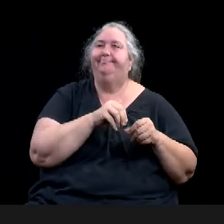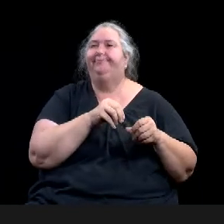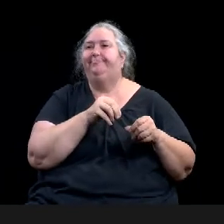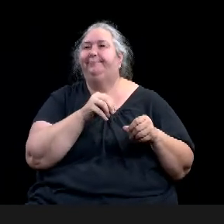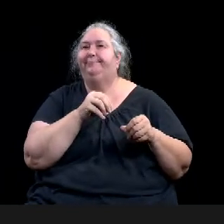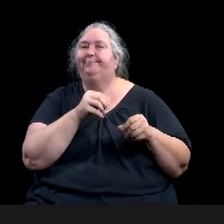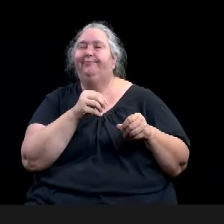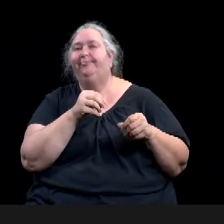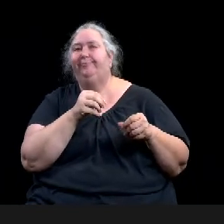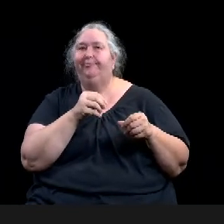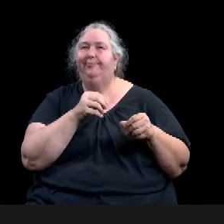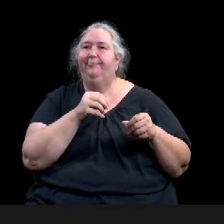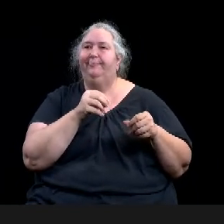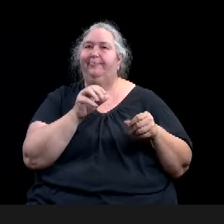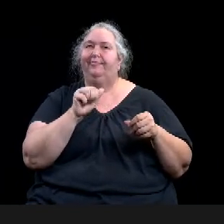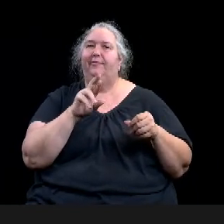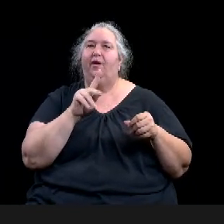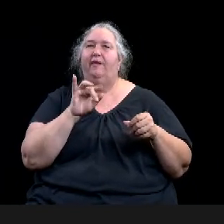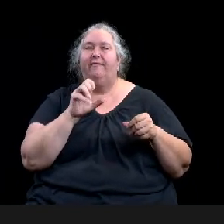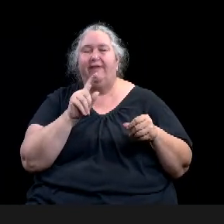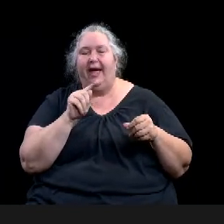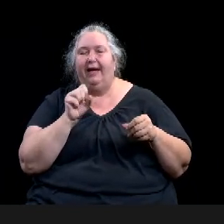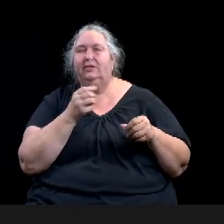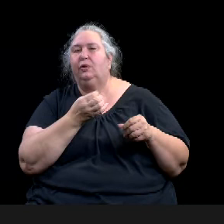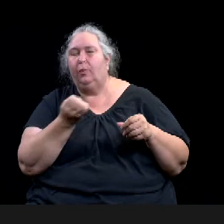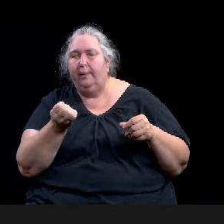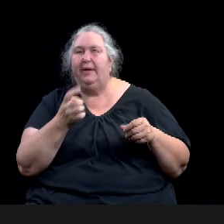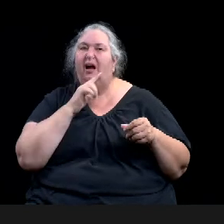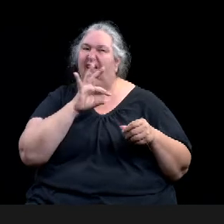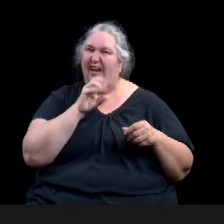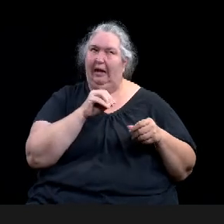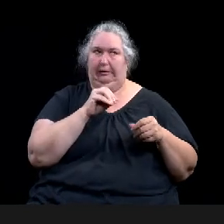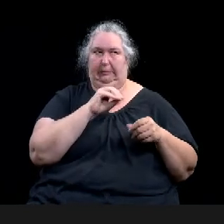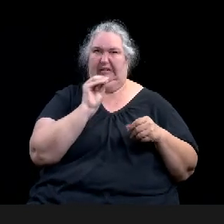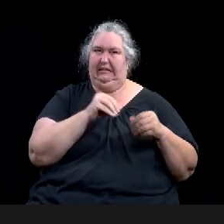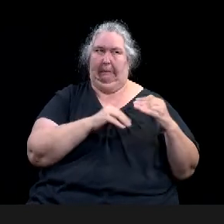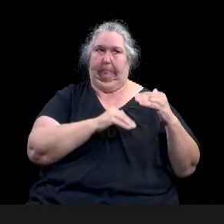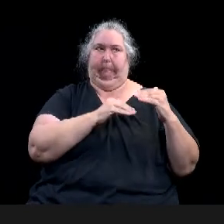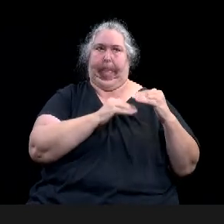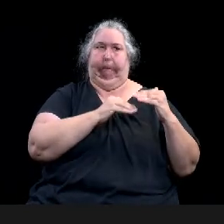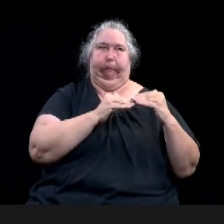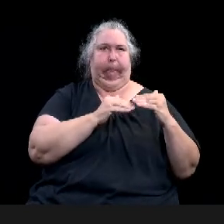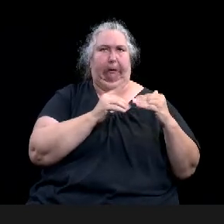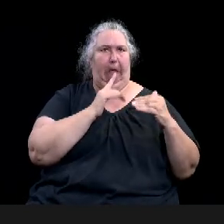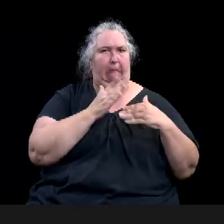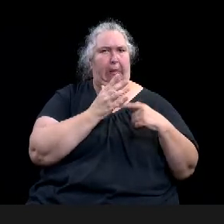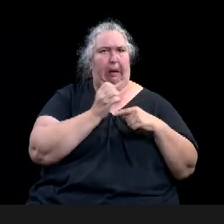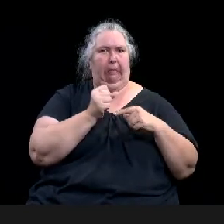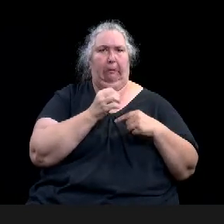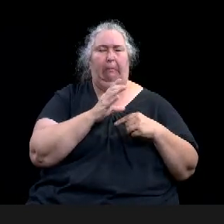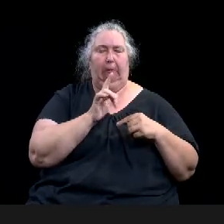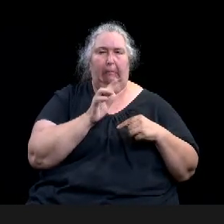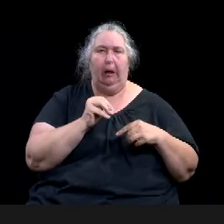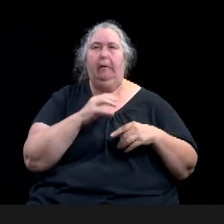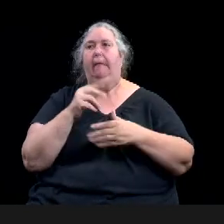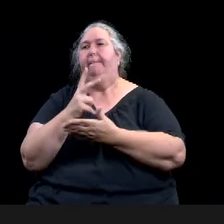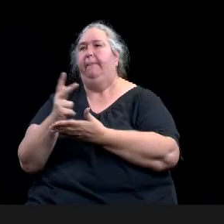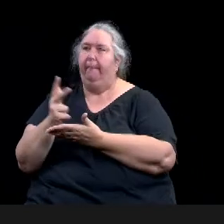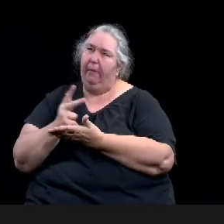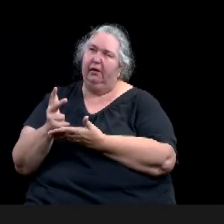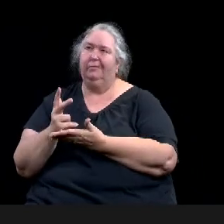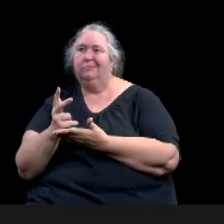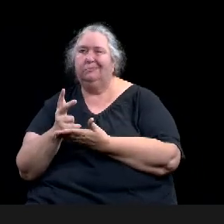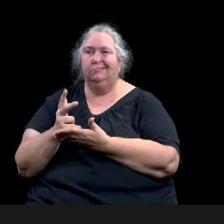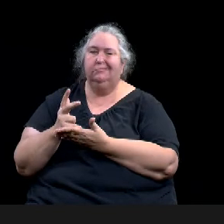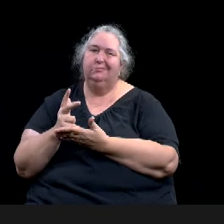And guests in public amenities such as restrooms are woefully undersized, especially for groups and school groups.